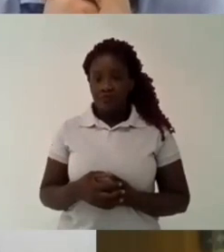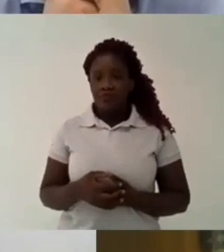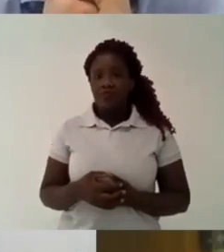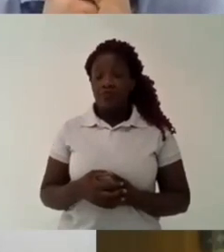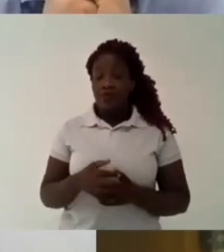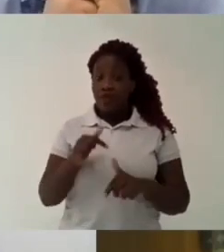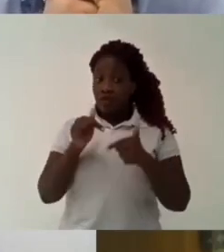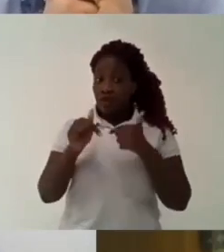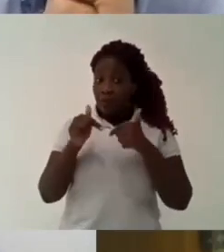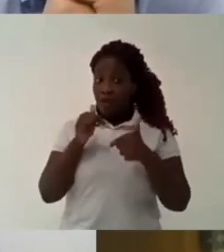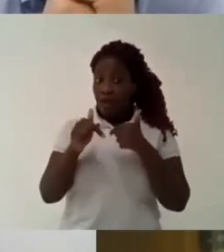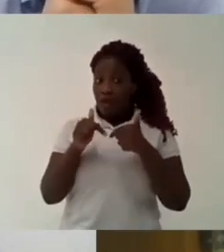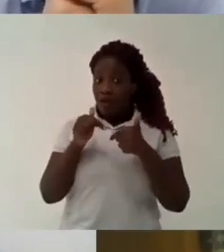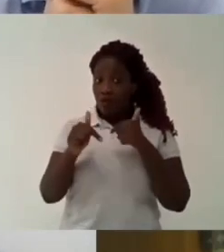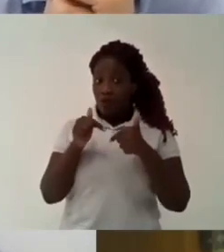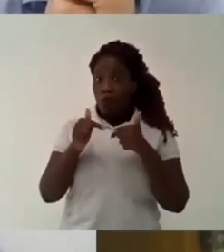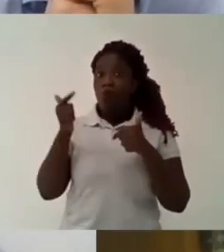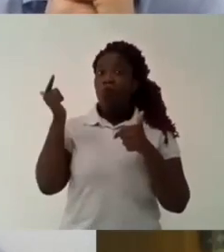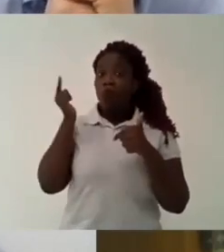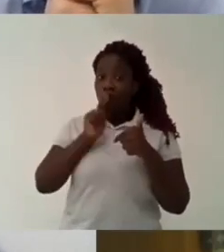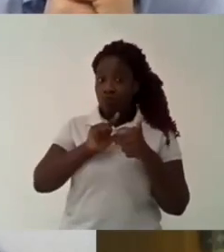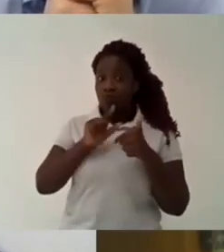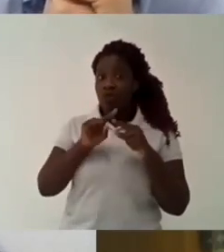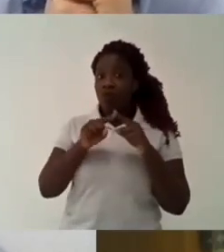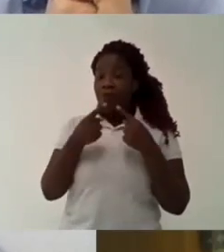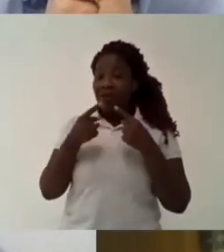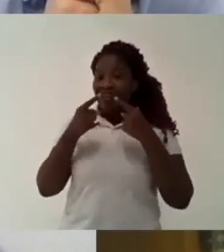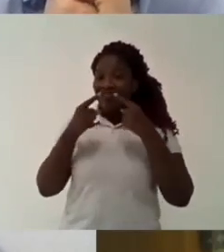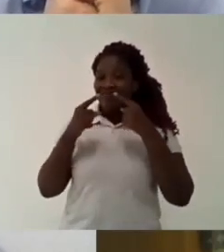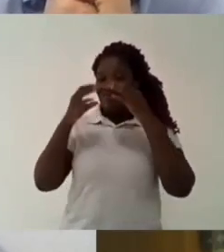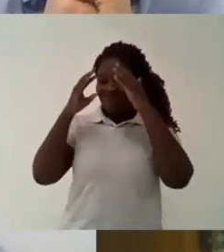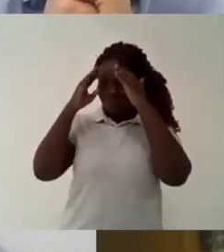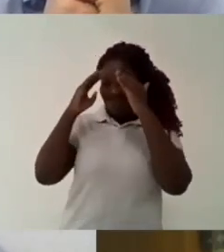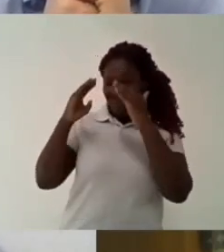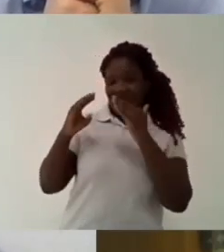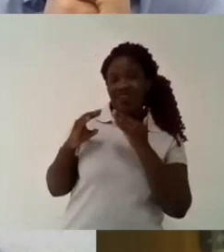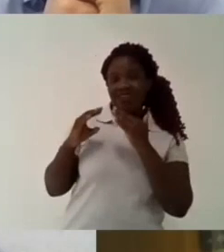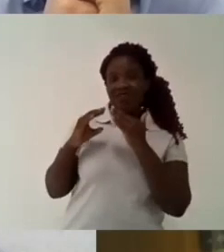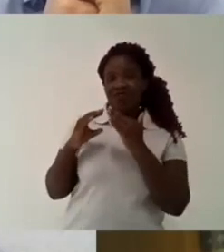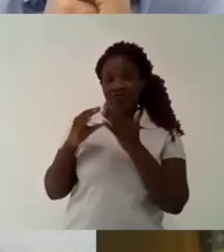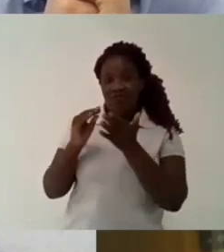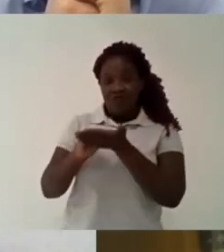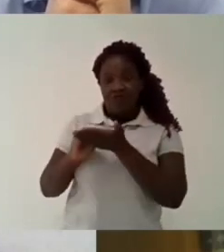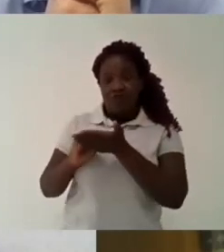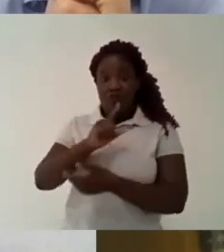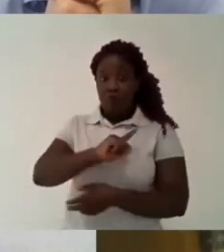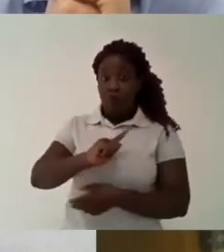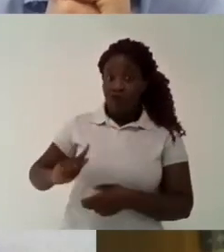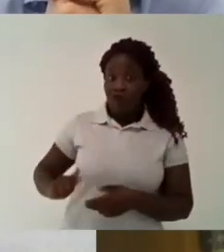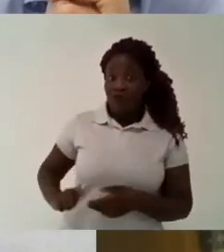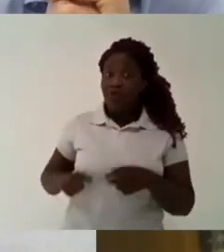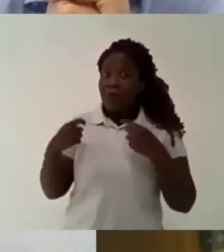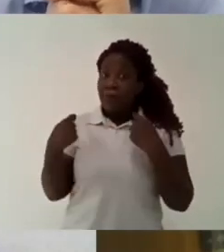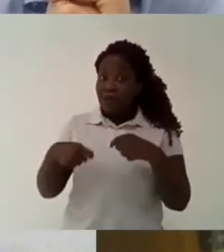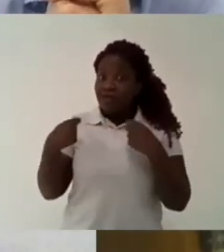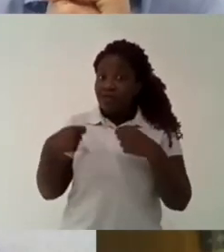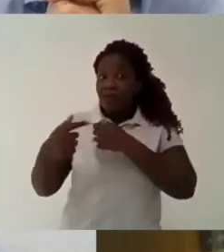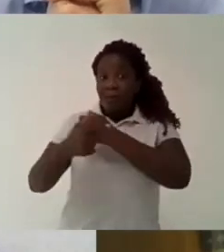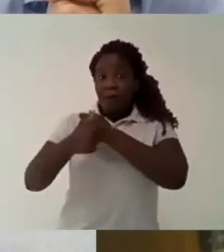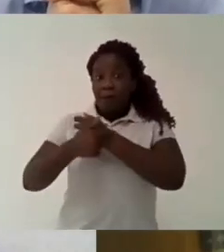achieved uh some of the objectives but when we talk about the role of the brazilian state